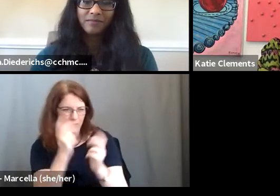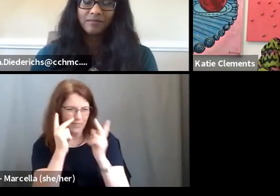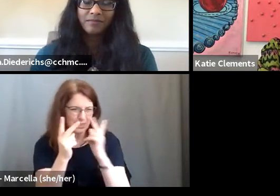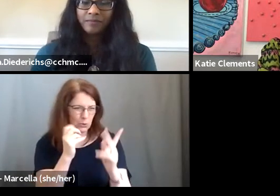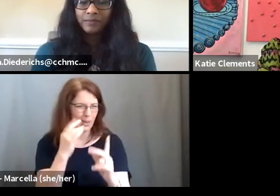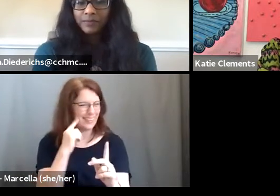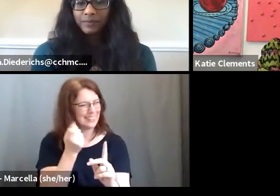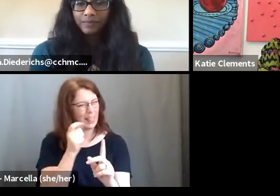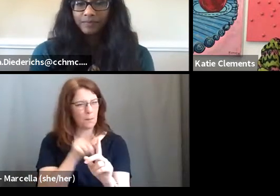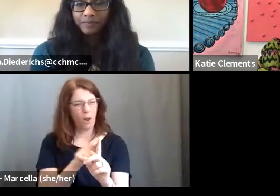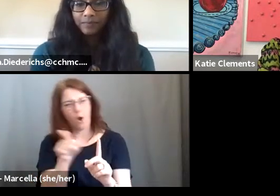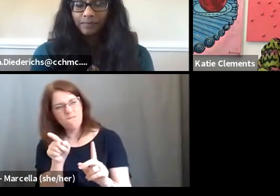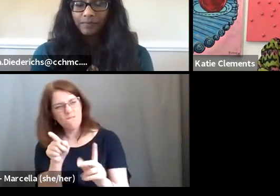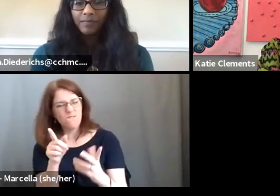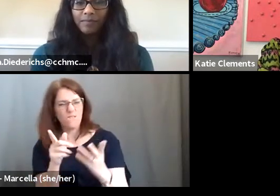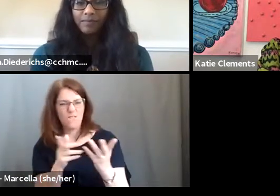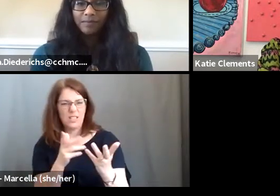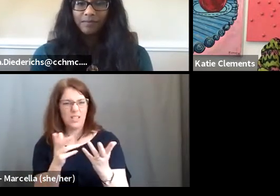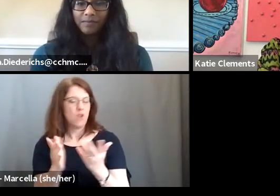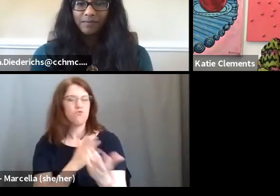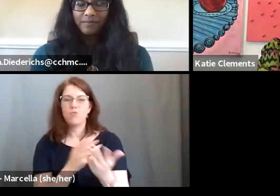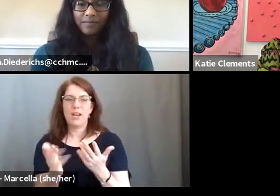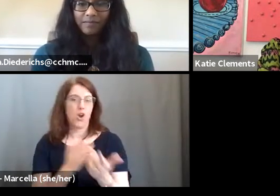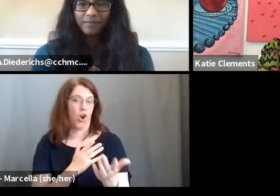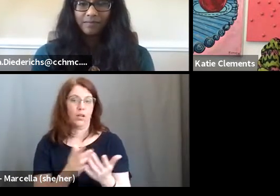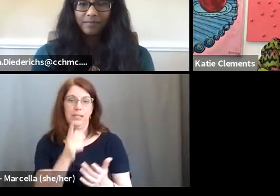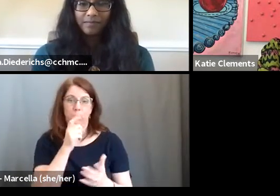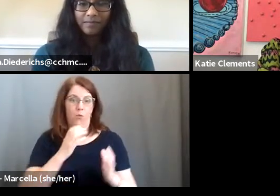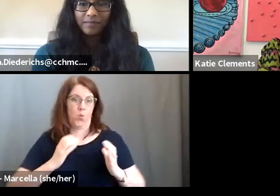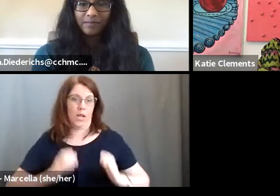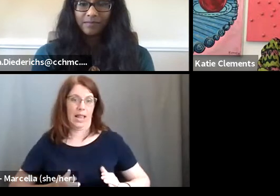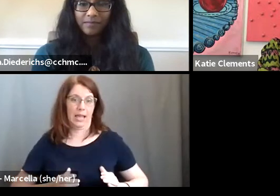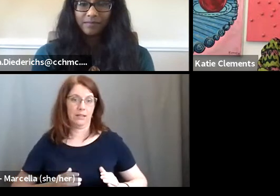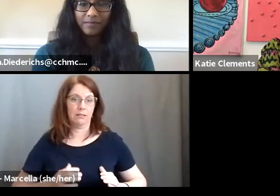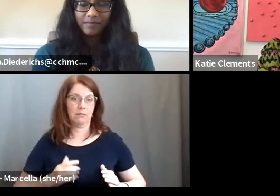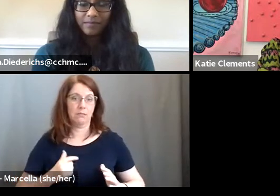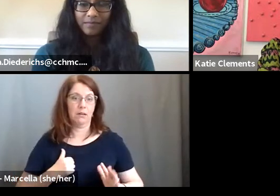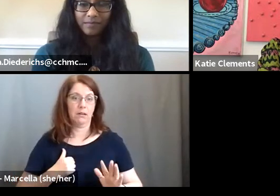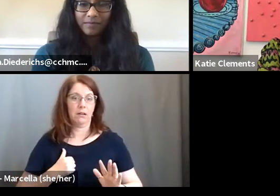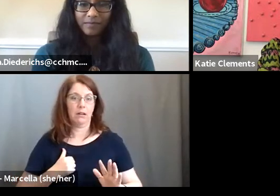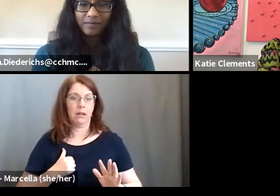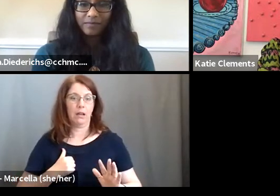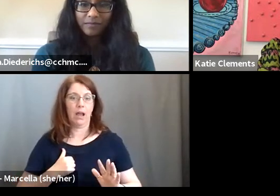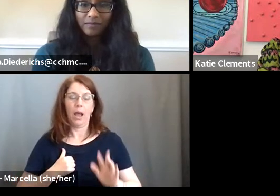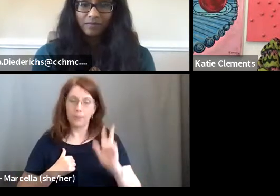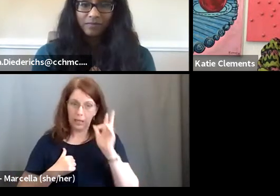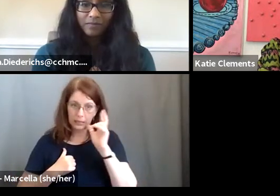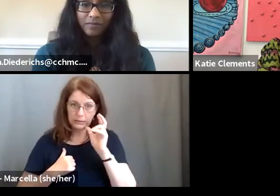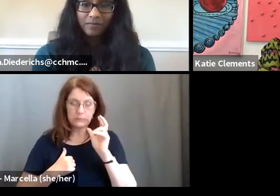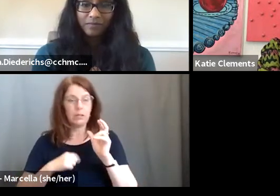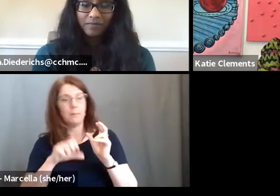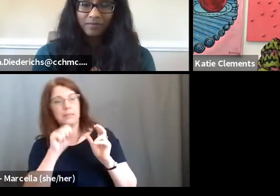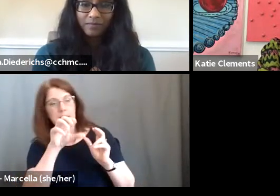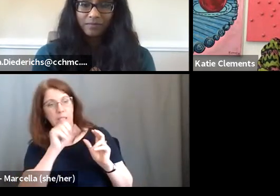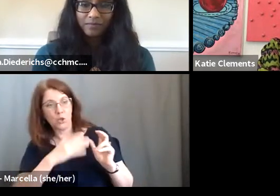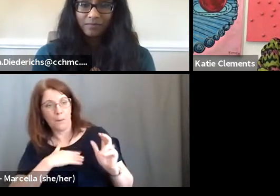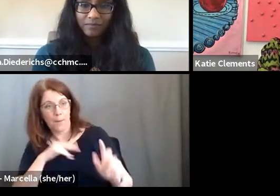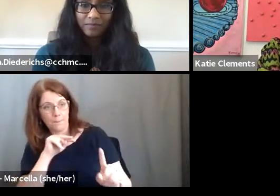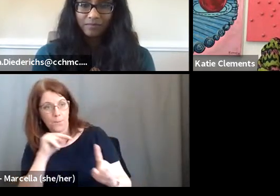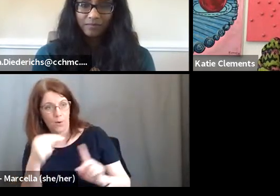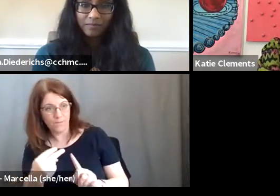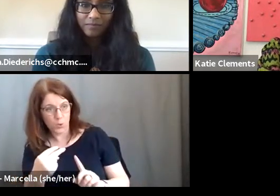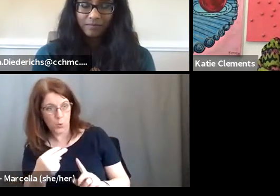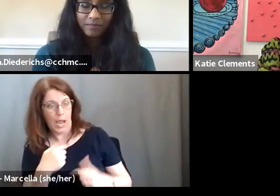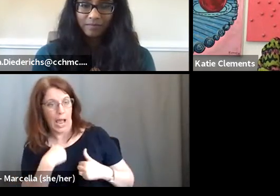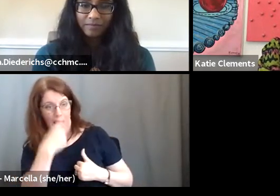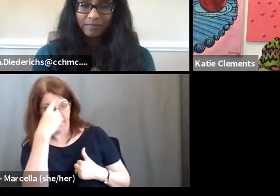the mark, um, regardless of the client, uh, I always make a point. I'll say, listen, I'm going to tell you my point of view. Here's what I think we